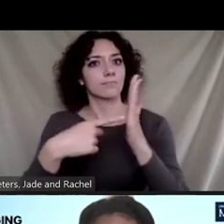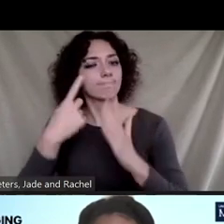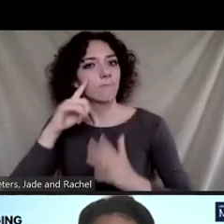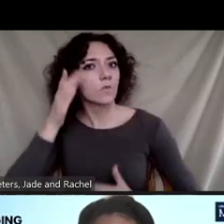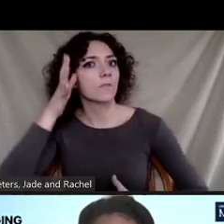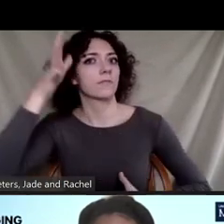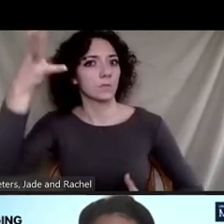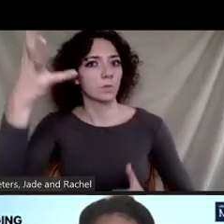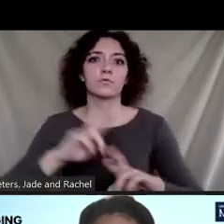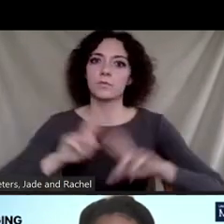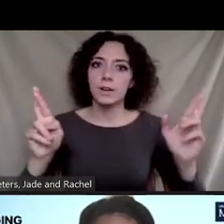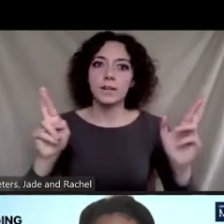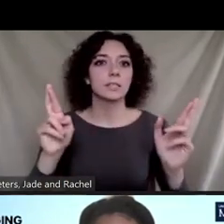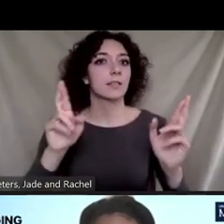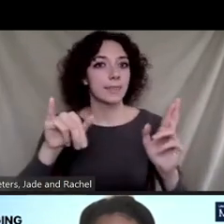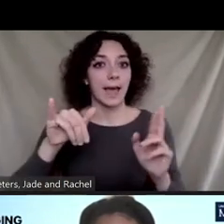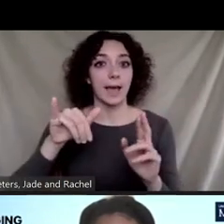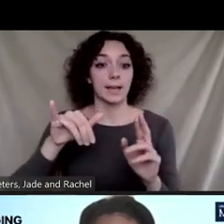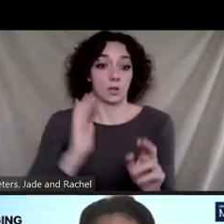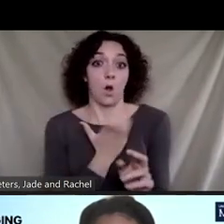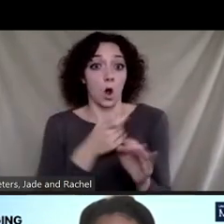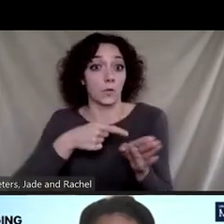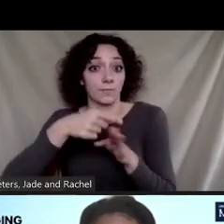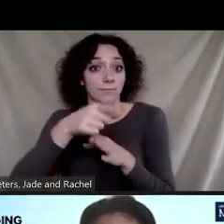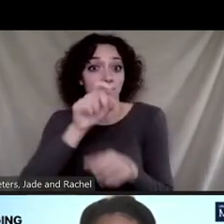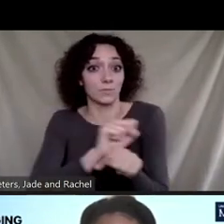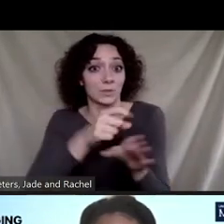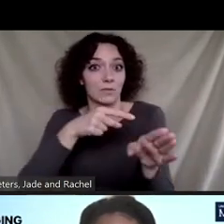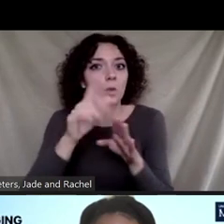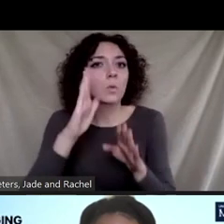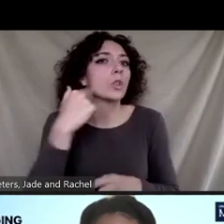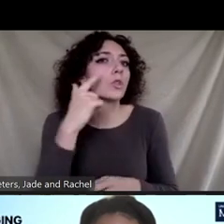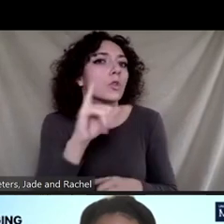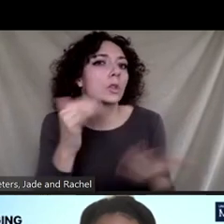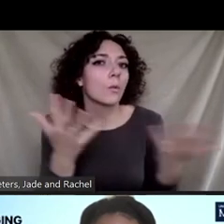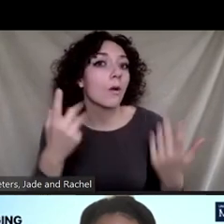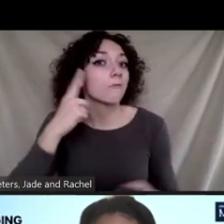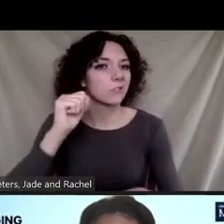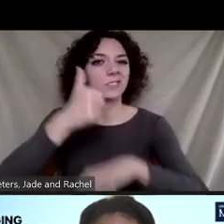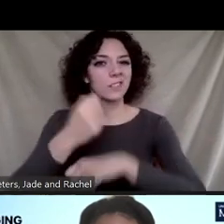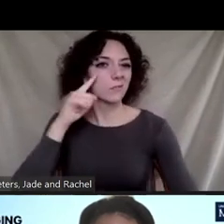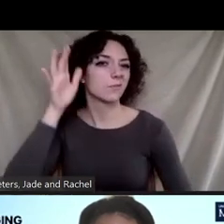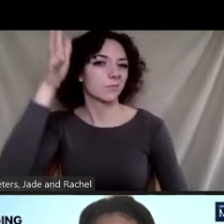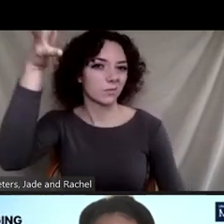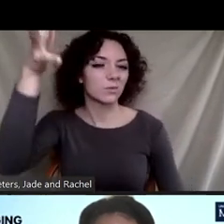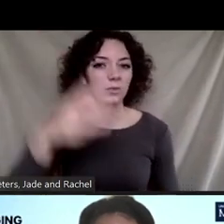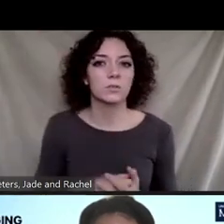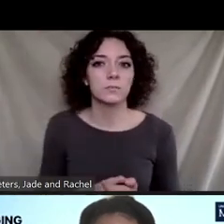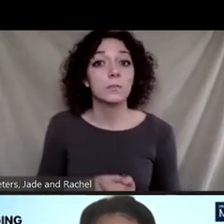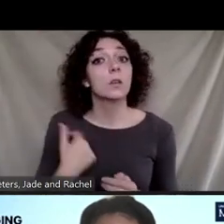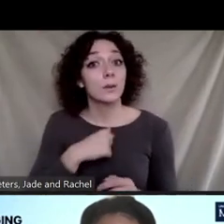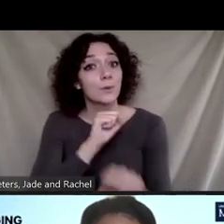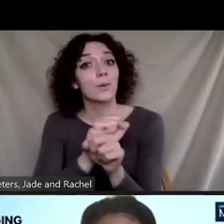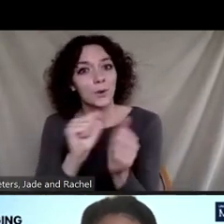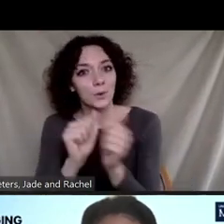what our field will look like. And I have also worked with the editorial team to spend a lot of time with first-time authors who are submitting